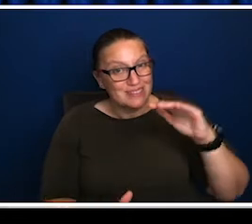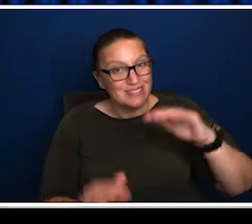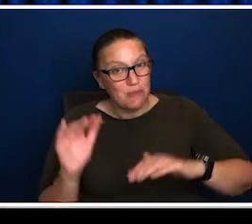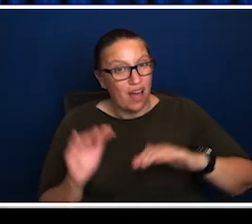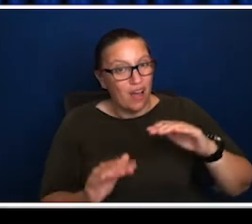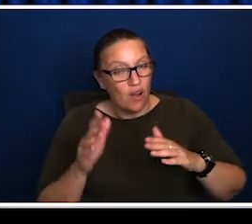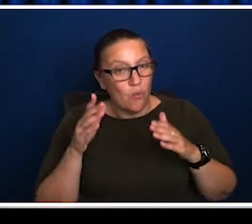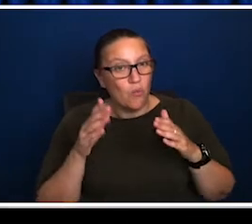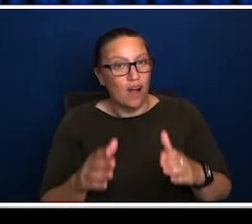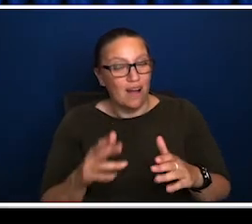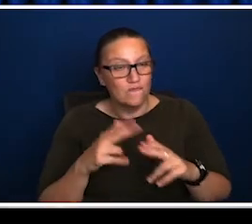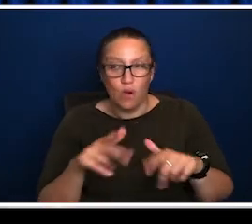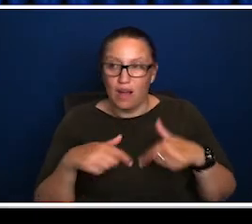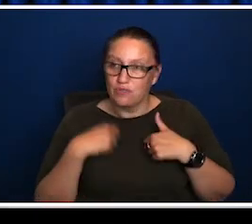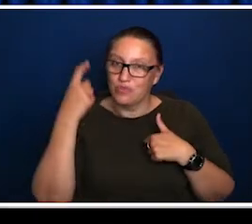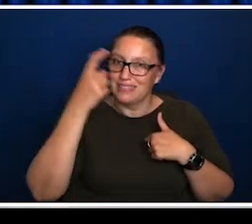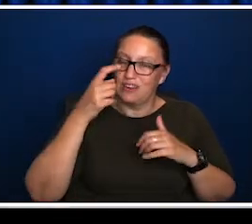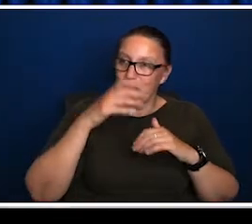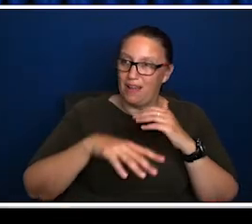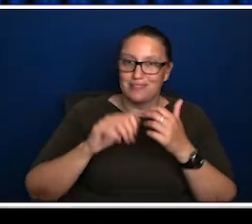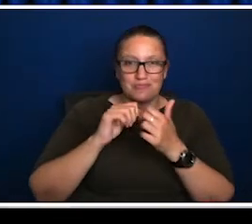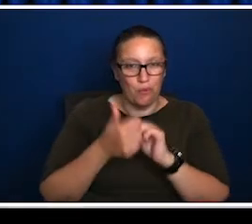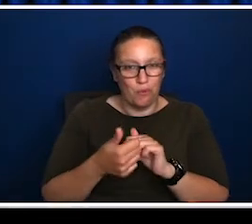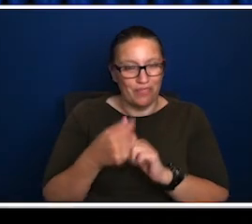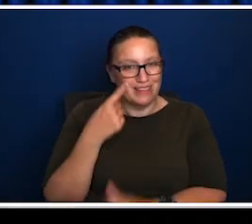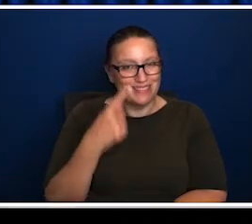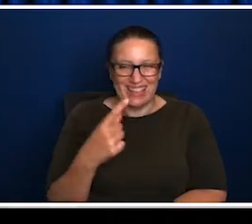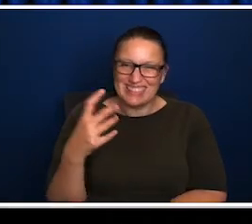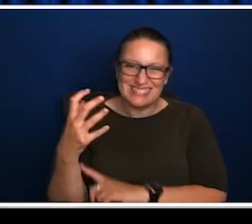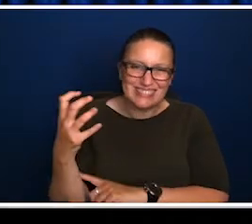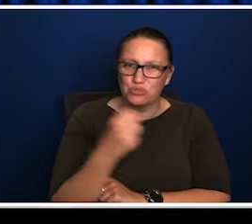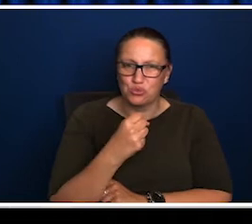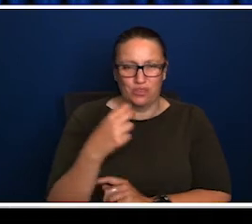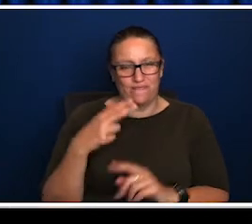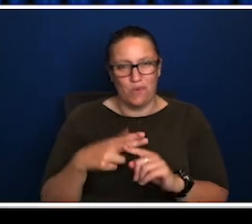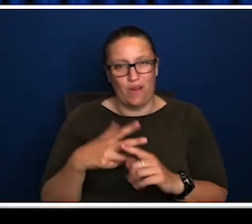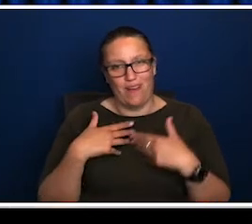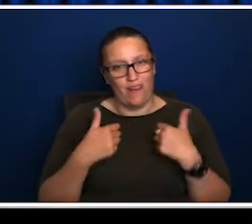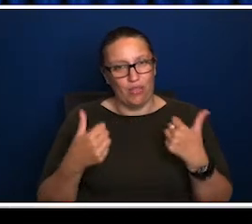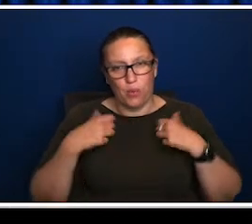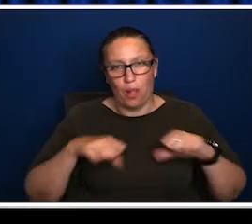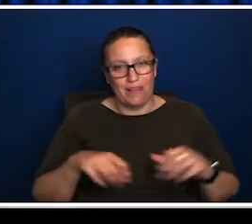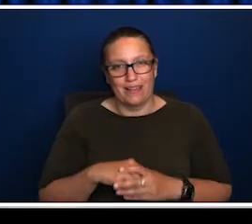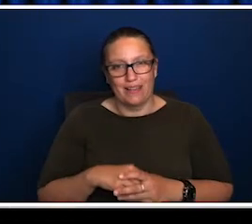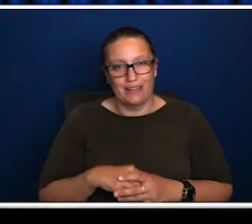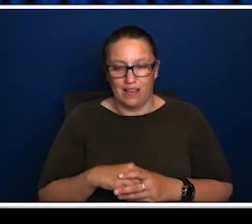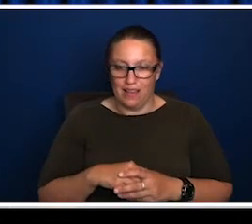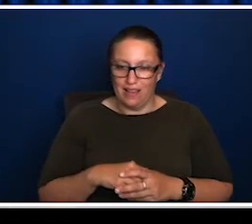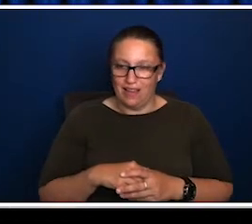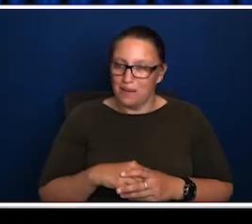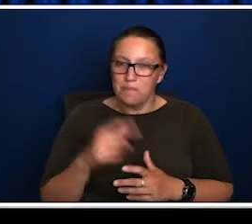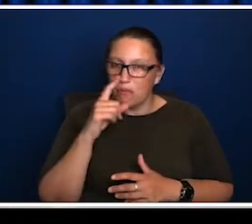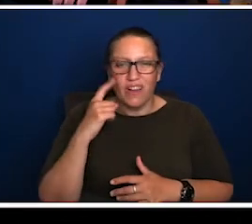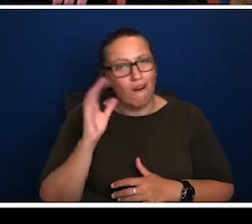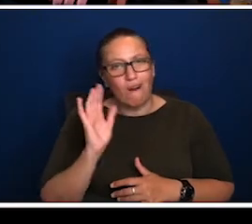consider arts and culture as a very similar way to the way that they consider sport in terms of health and